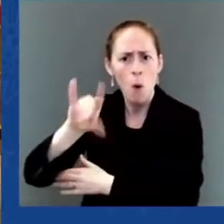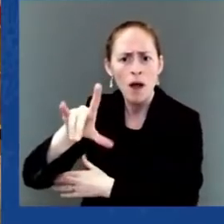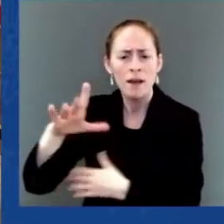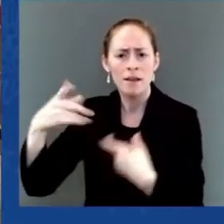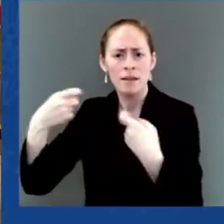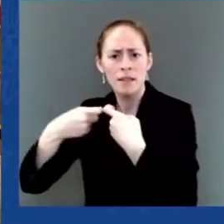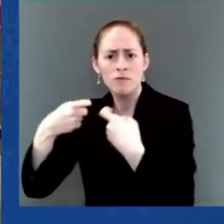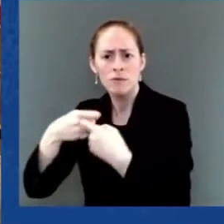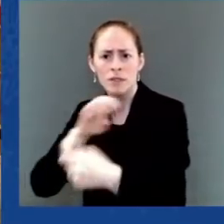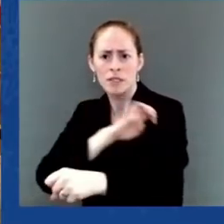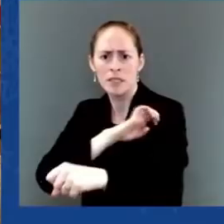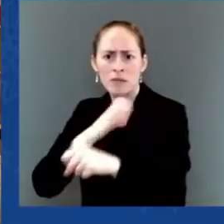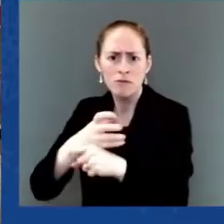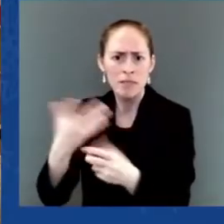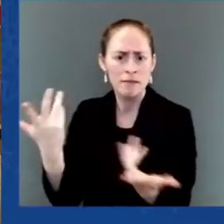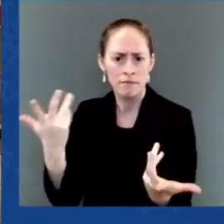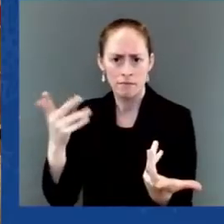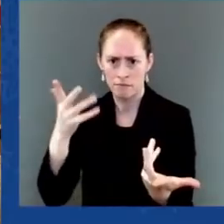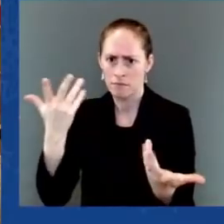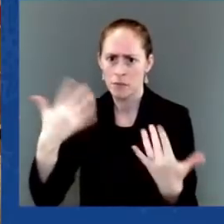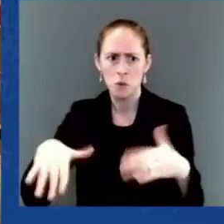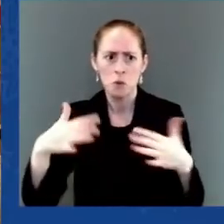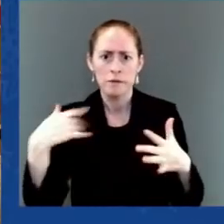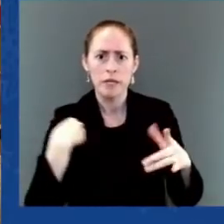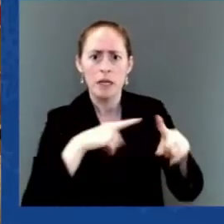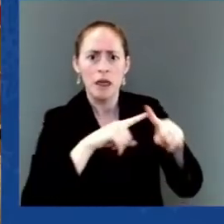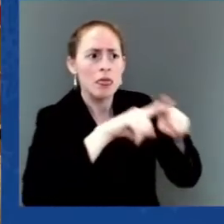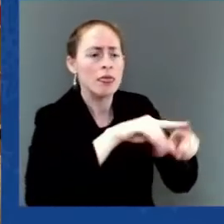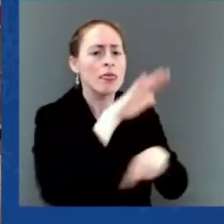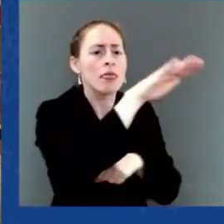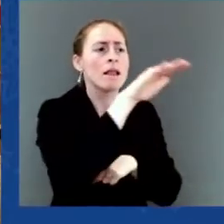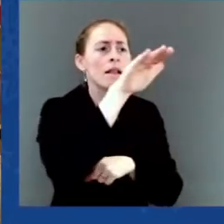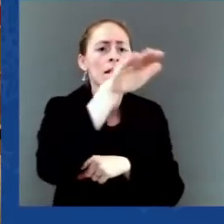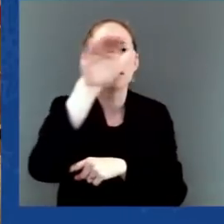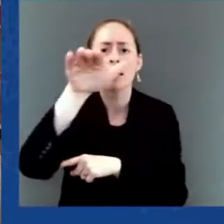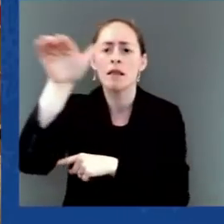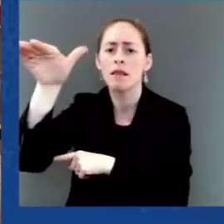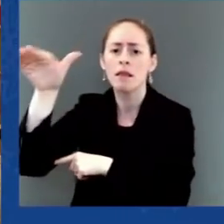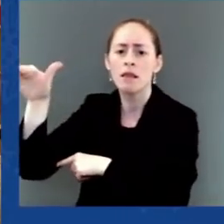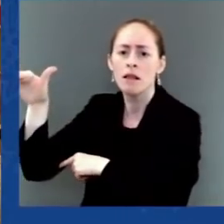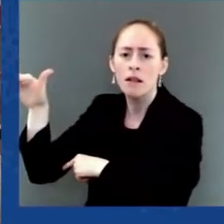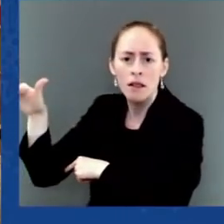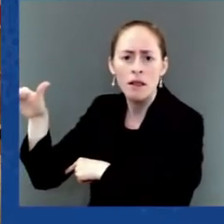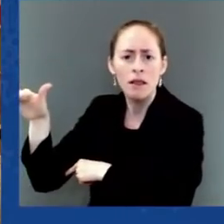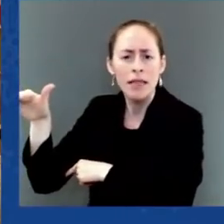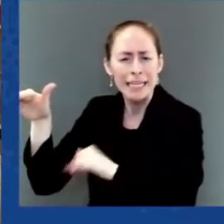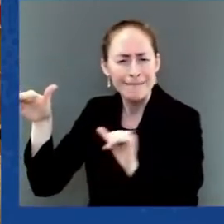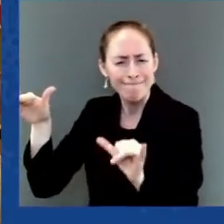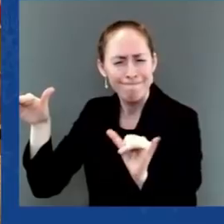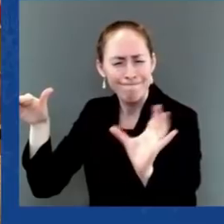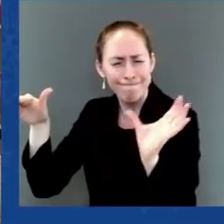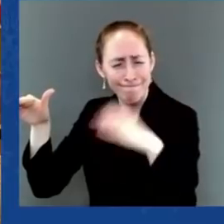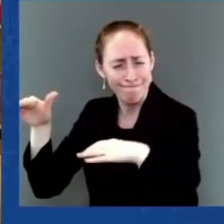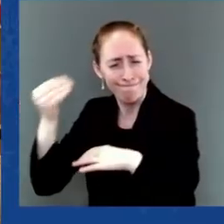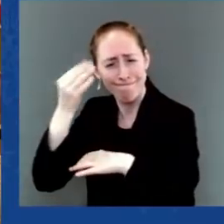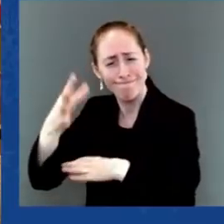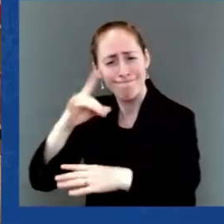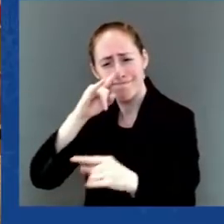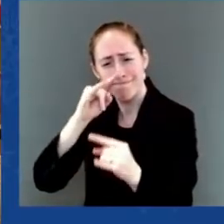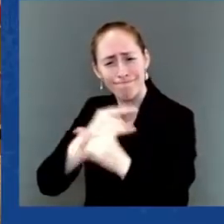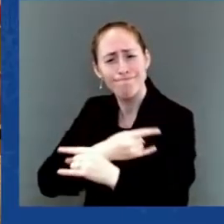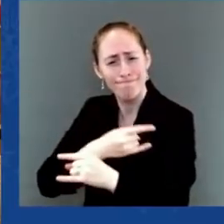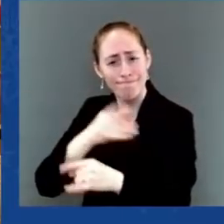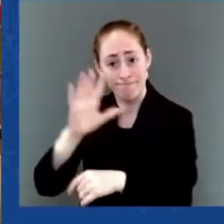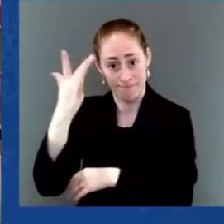It is a paradox that so much money circulates throughout North America and the ports of the Pacific